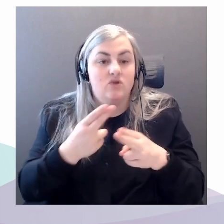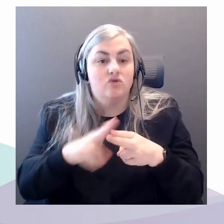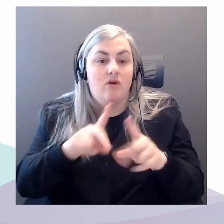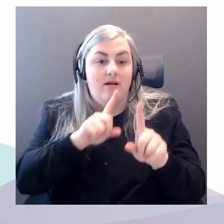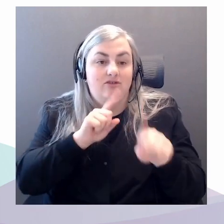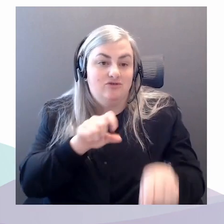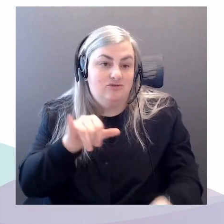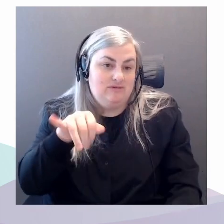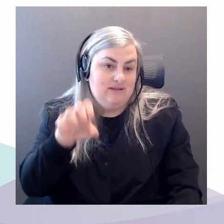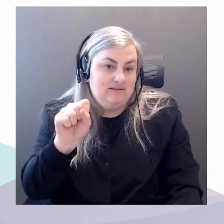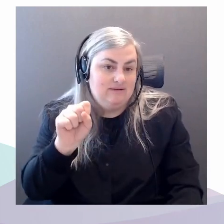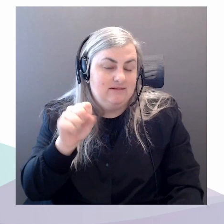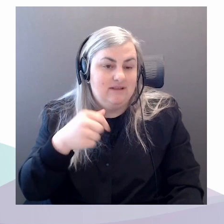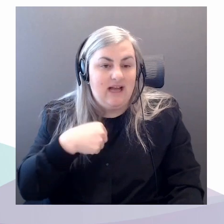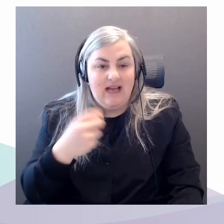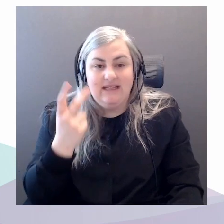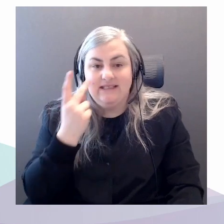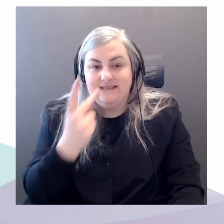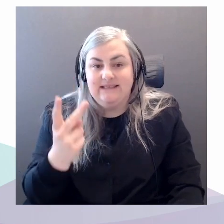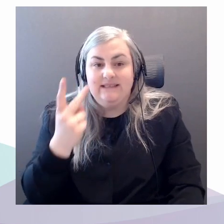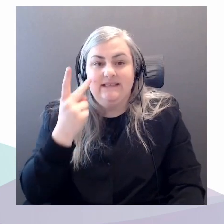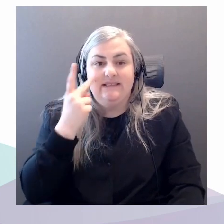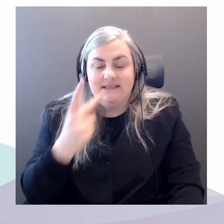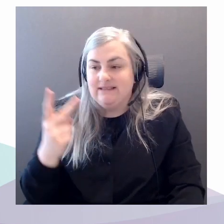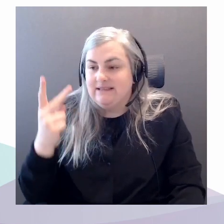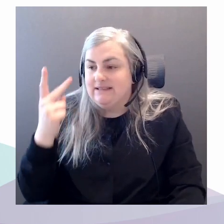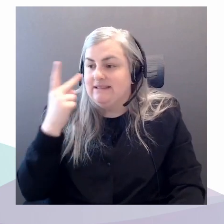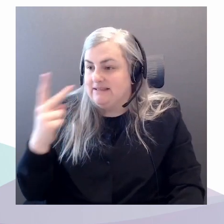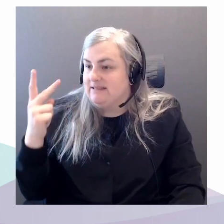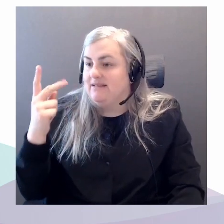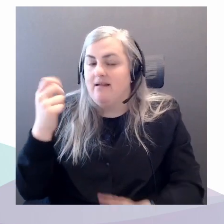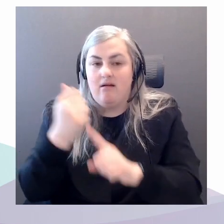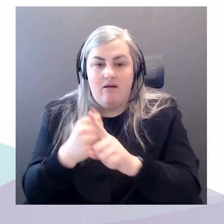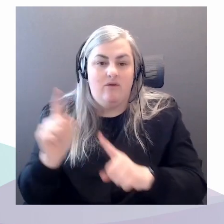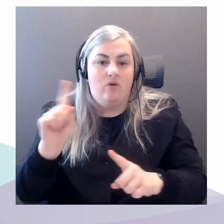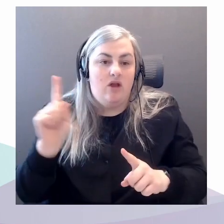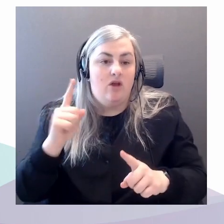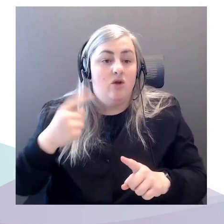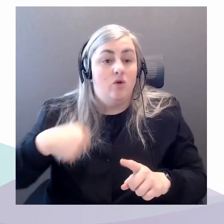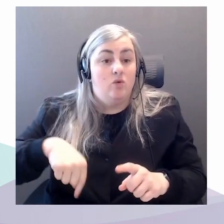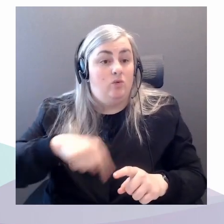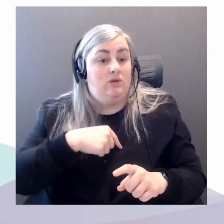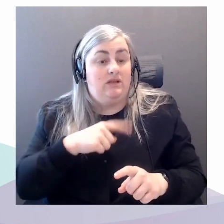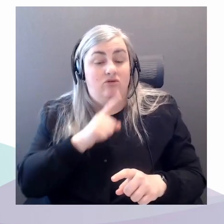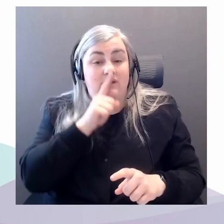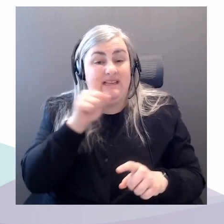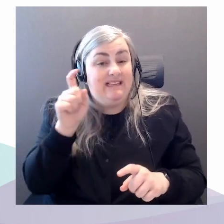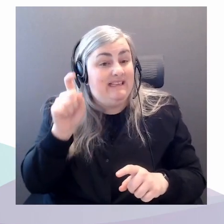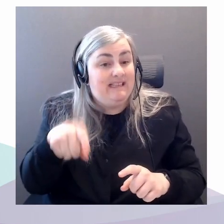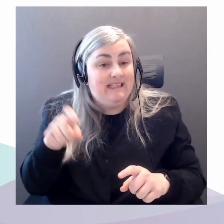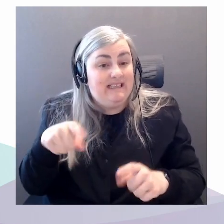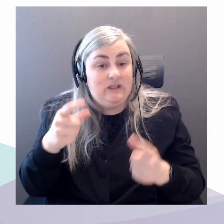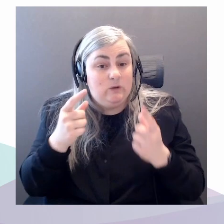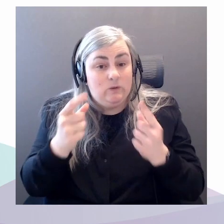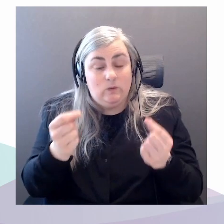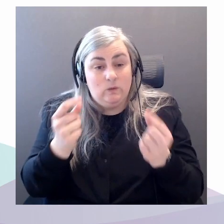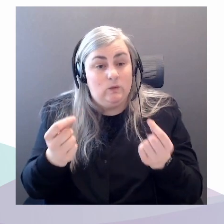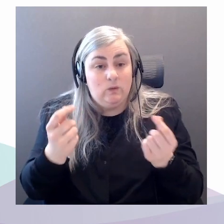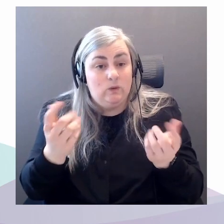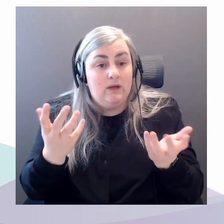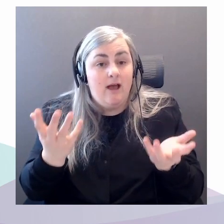everywhere, right? That what we really need to do, we really, you know, the